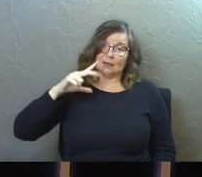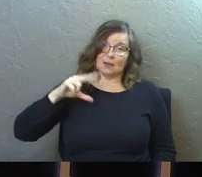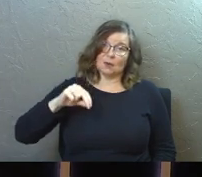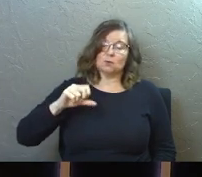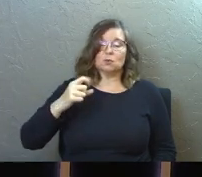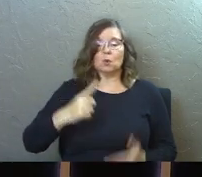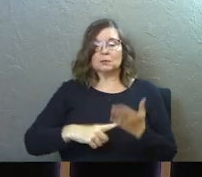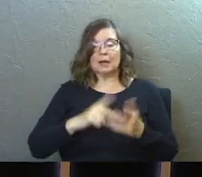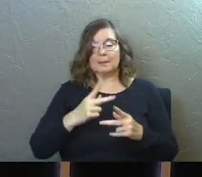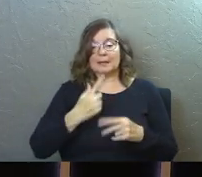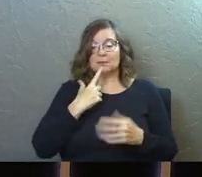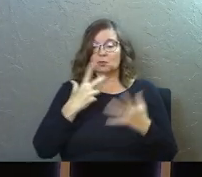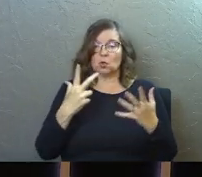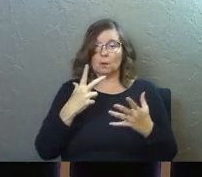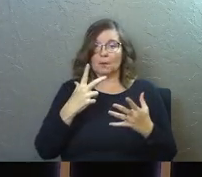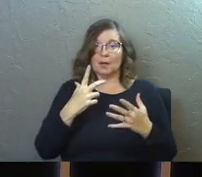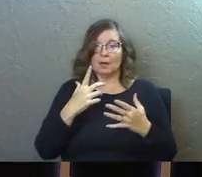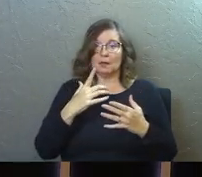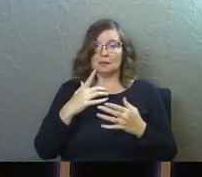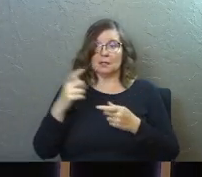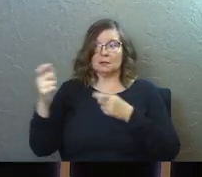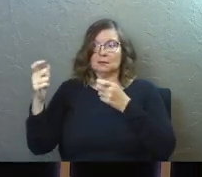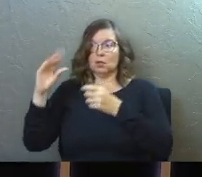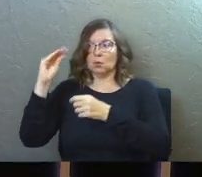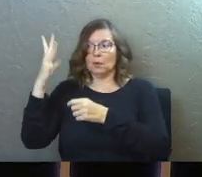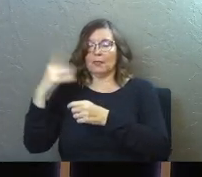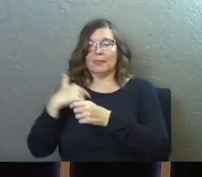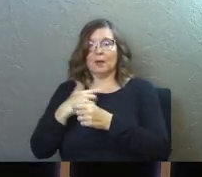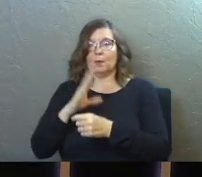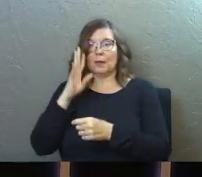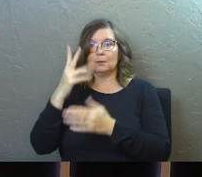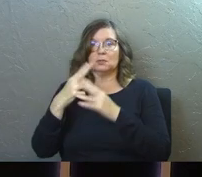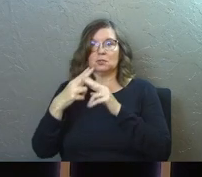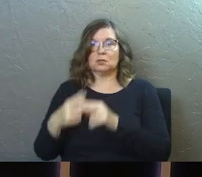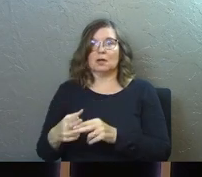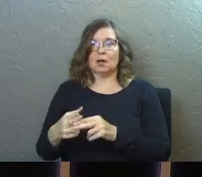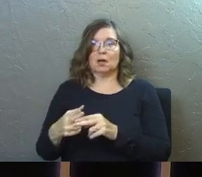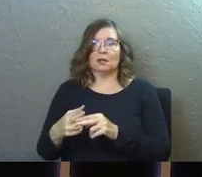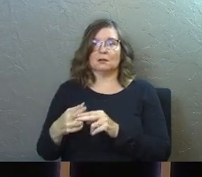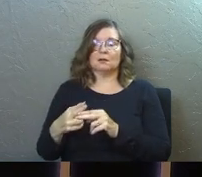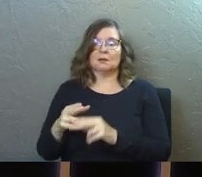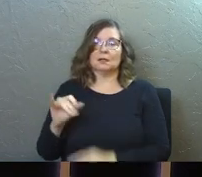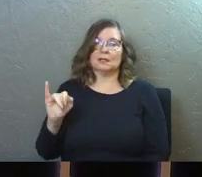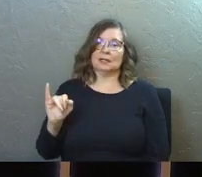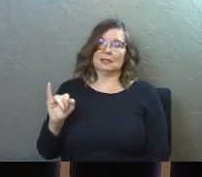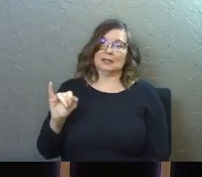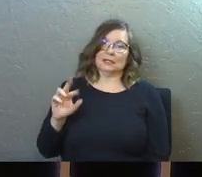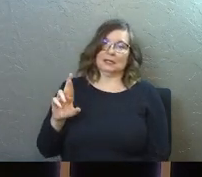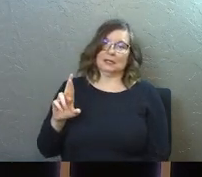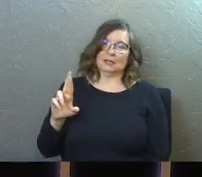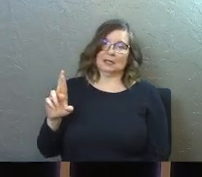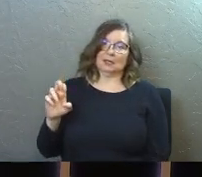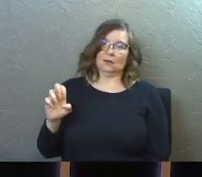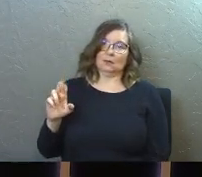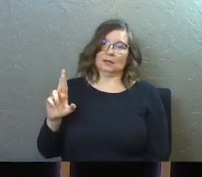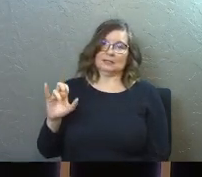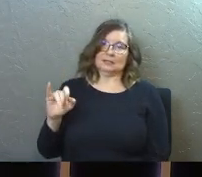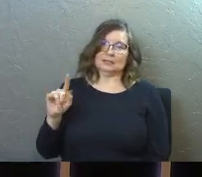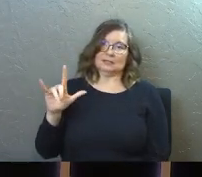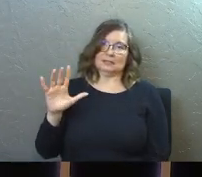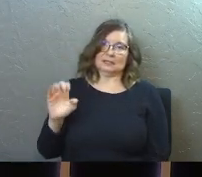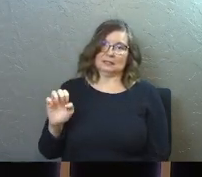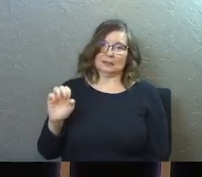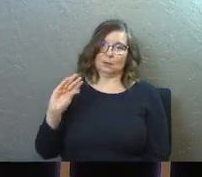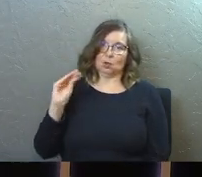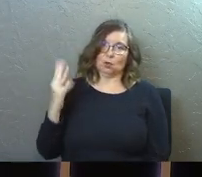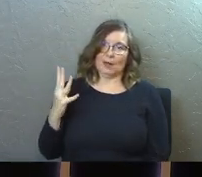So sometimes people are so much into the sovereign grace that they would come up with something called irresistible grace. That's the I in tulip for you